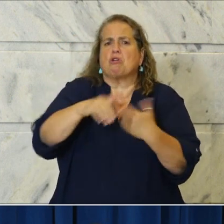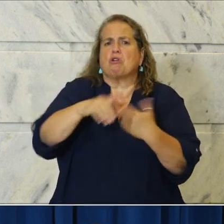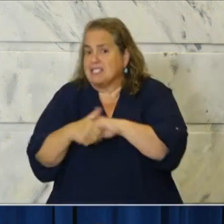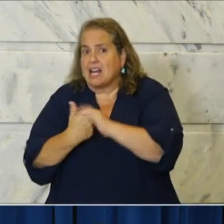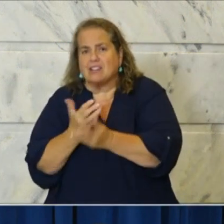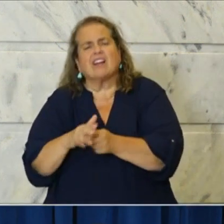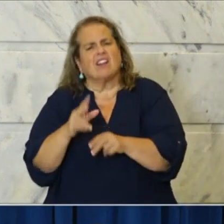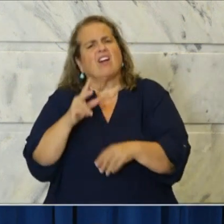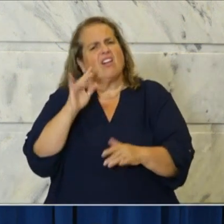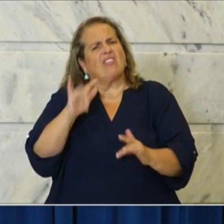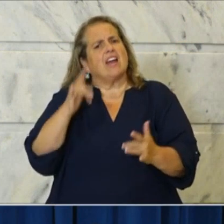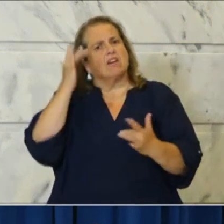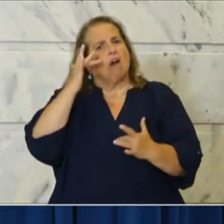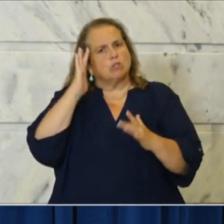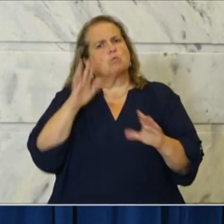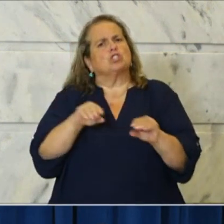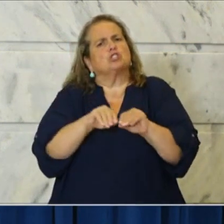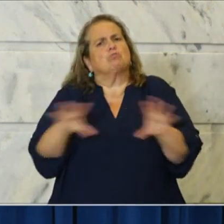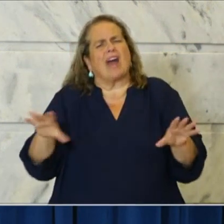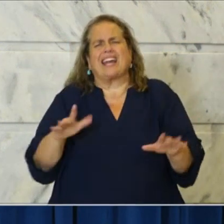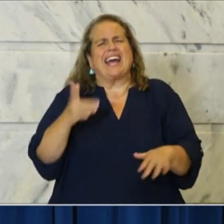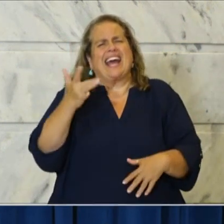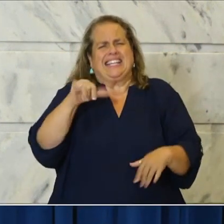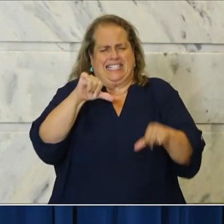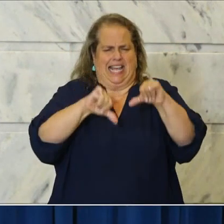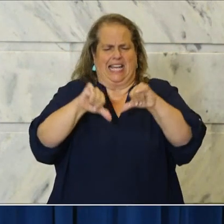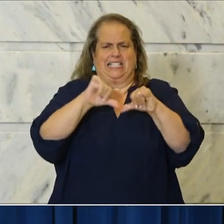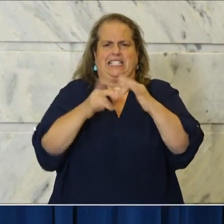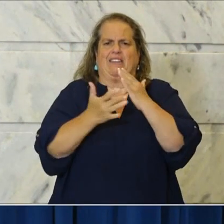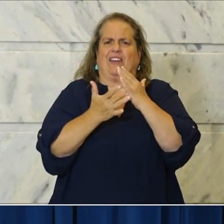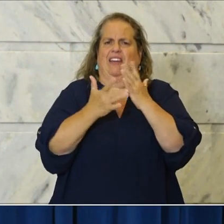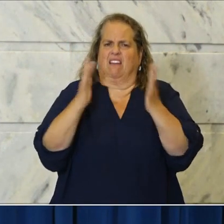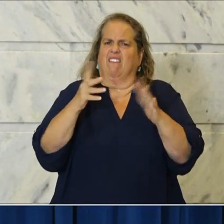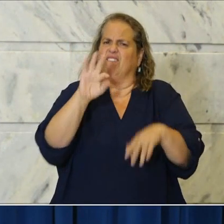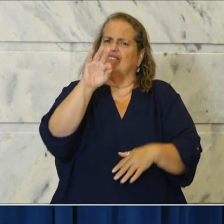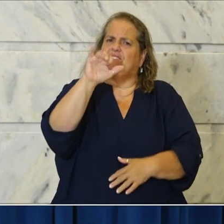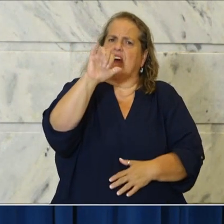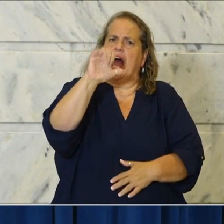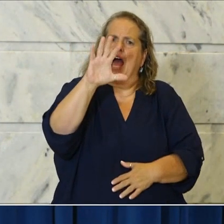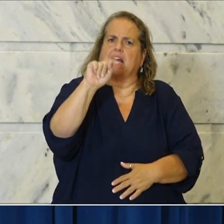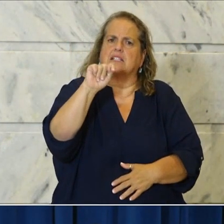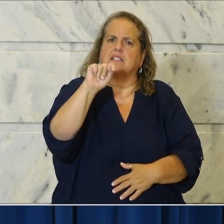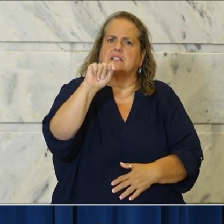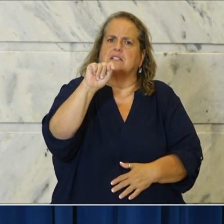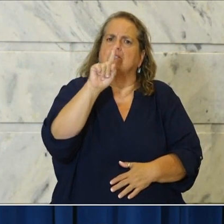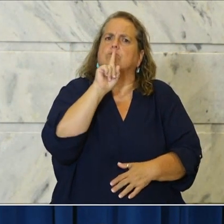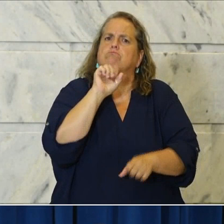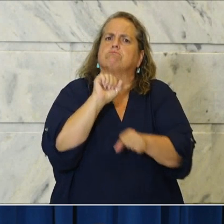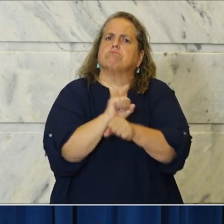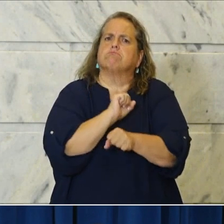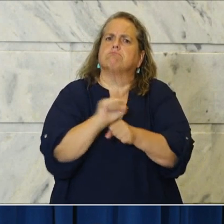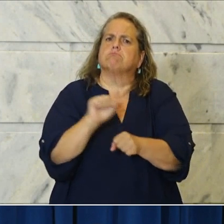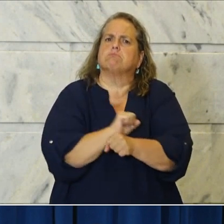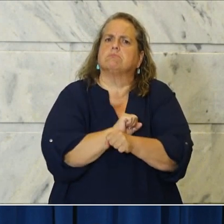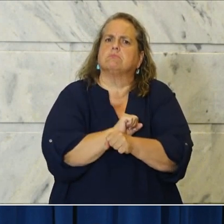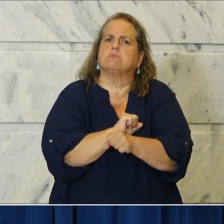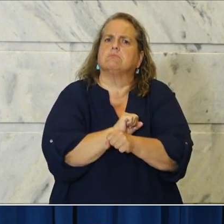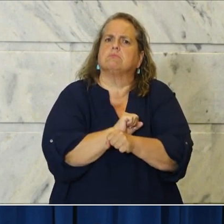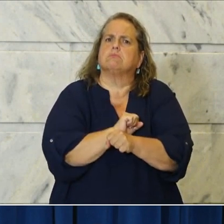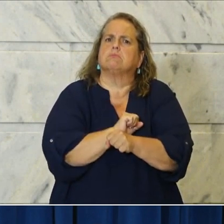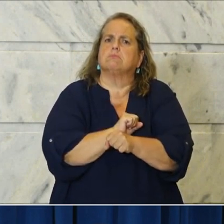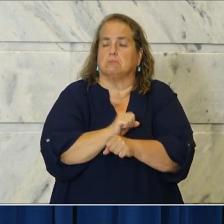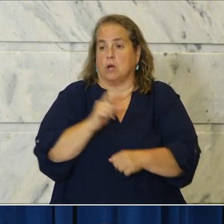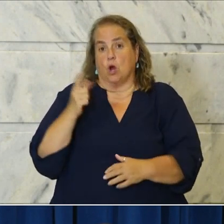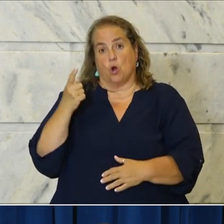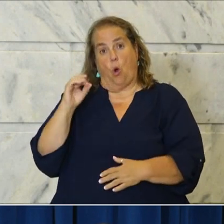We all know that it's basic scientific fact. So if we see cases. Goldman Sachs says we'll lose $10 billion in